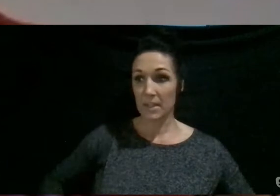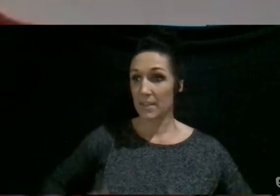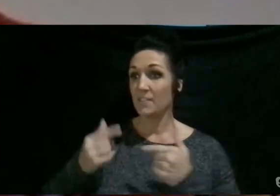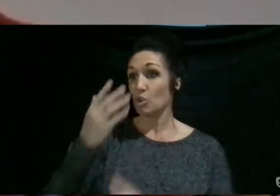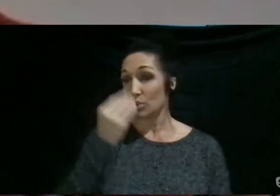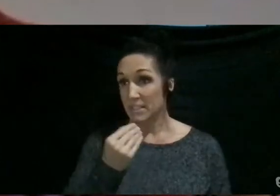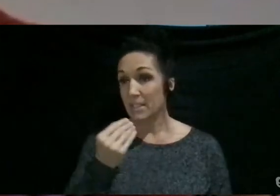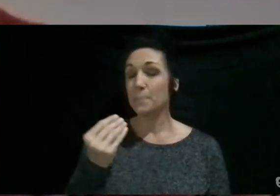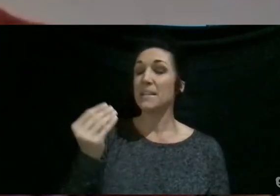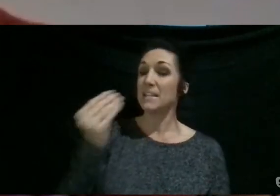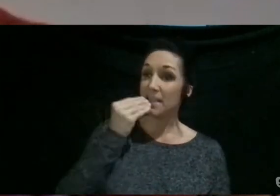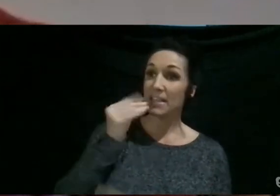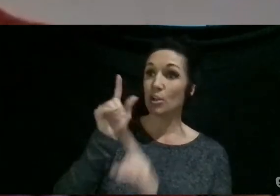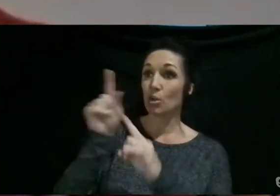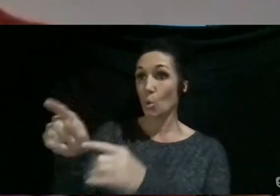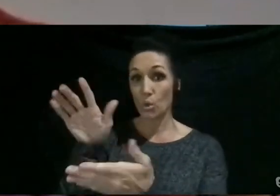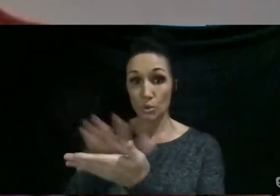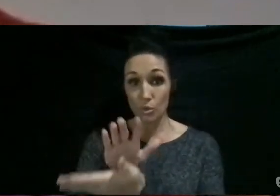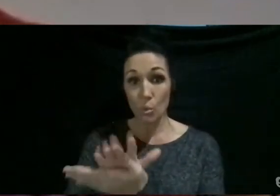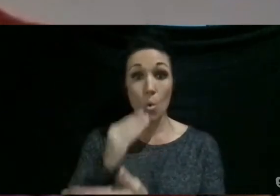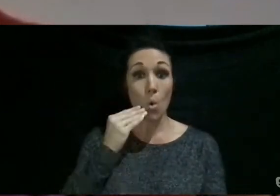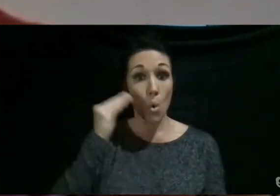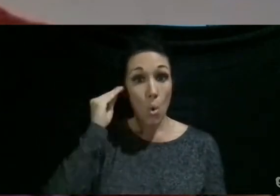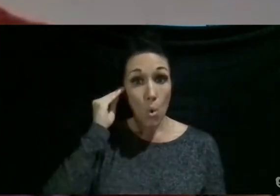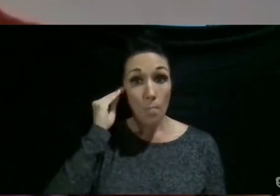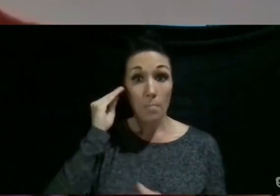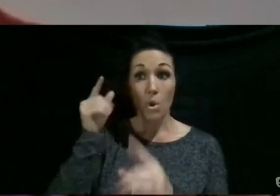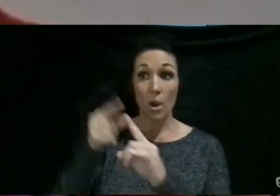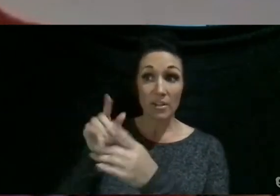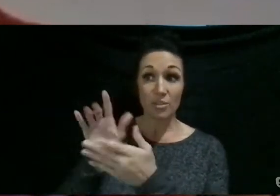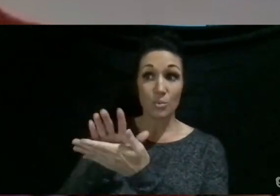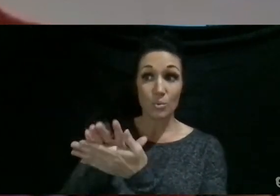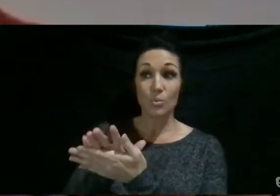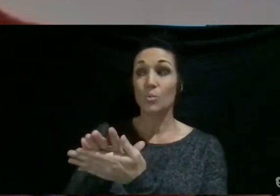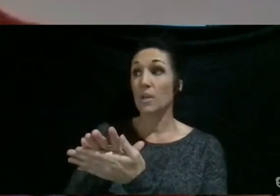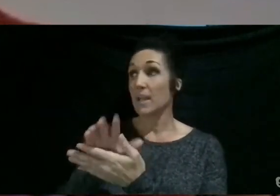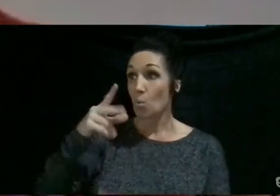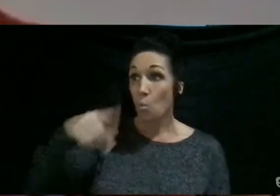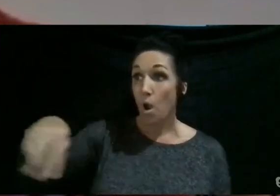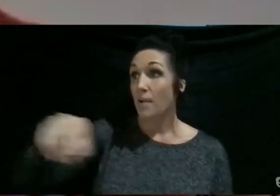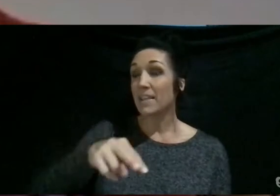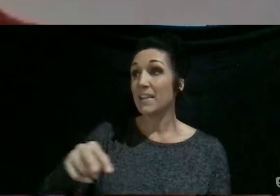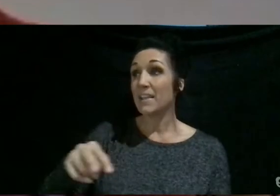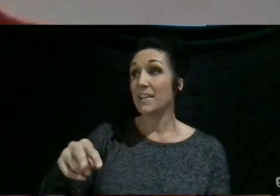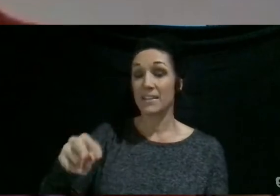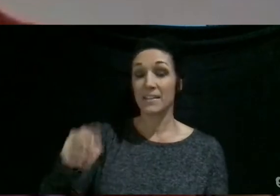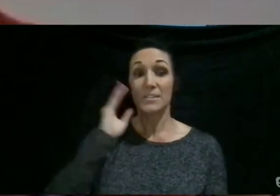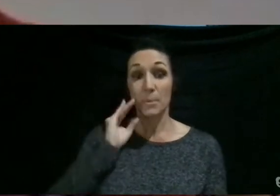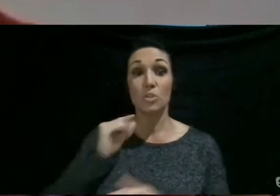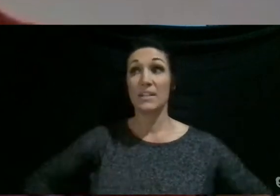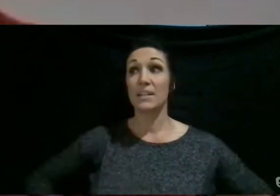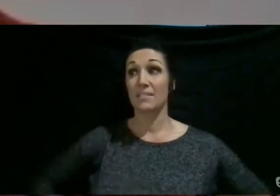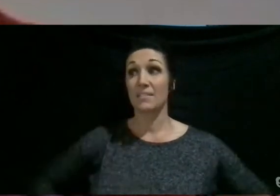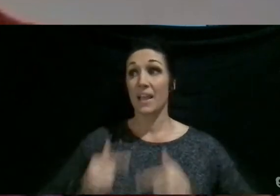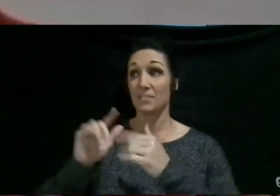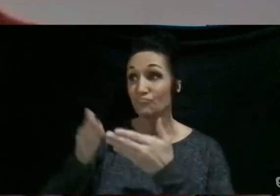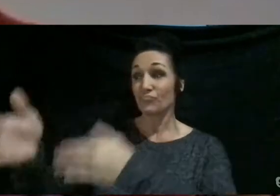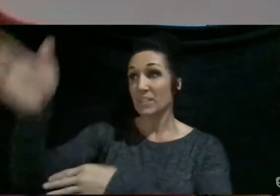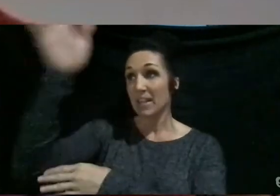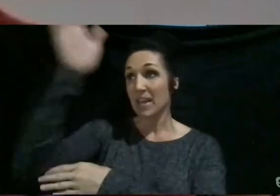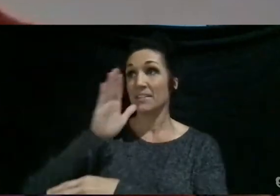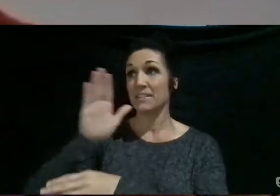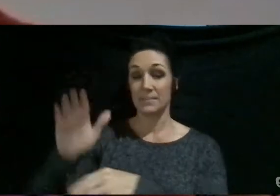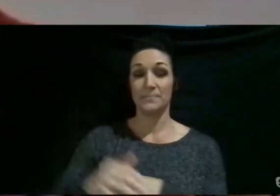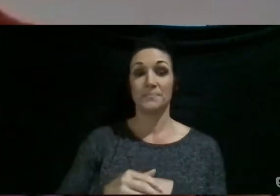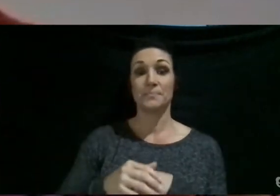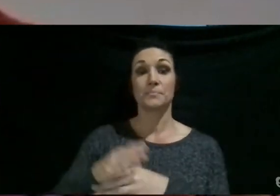eating, you're going to school, home or at school, and walking around life and place it before God as an offering. Embracing what God does